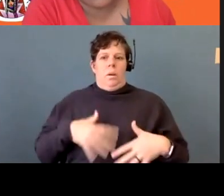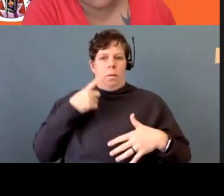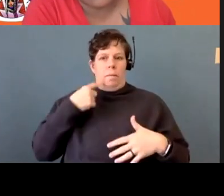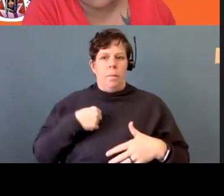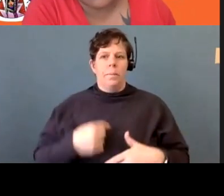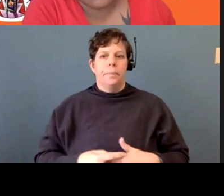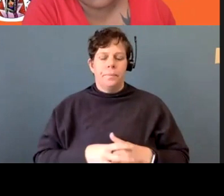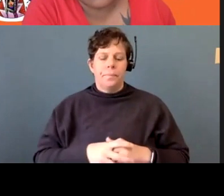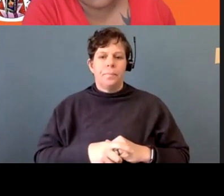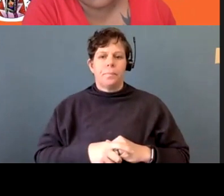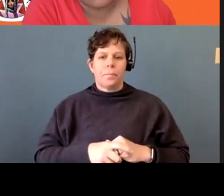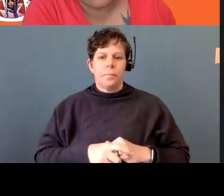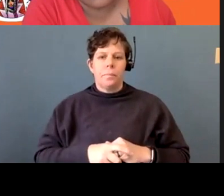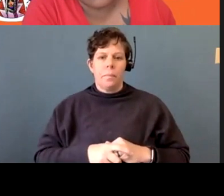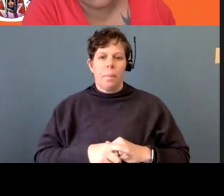She's, um,